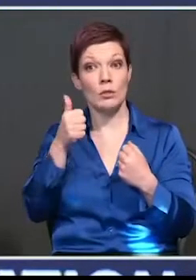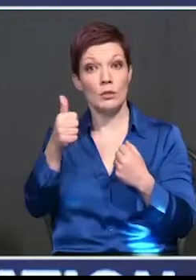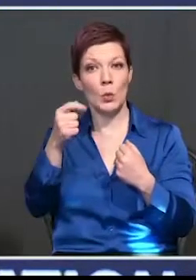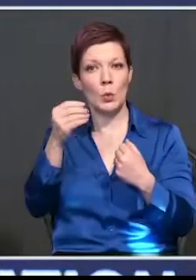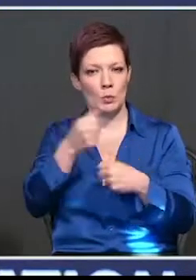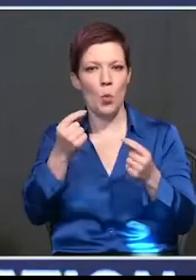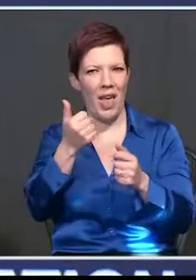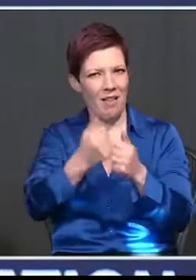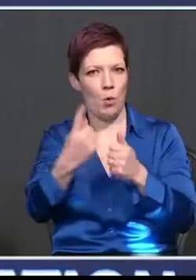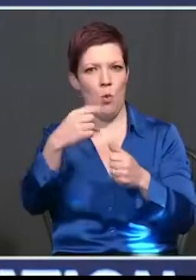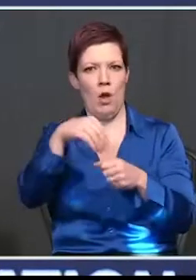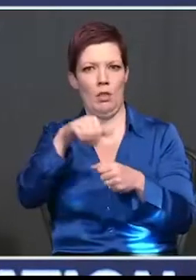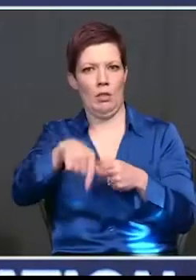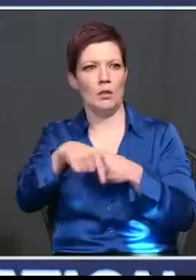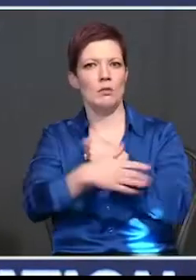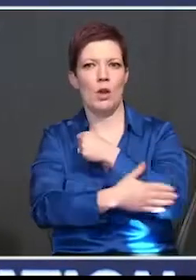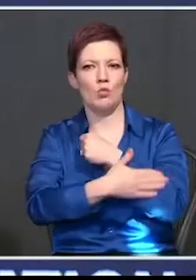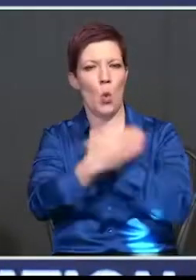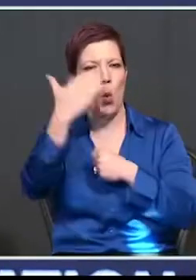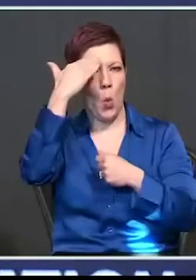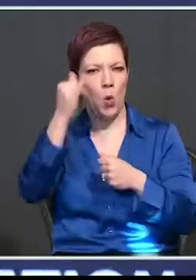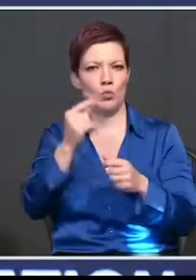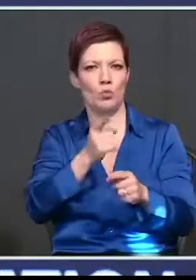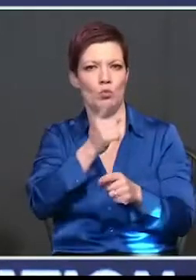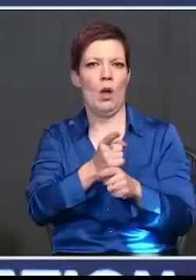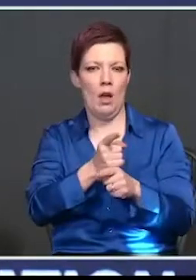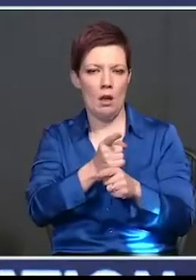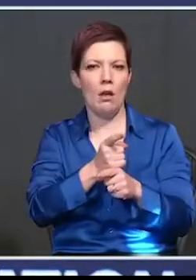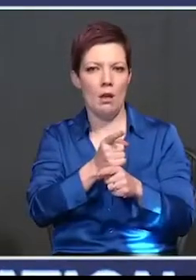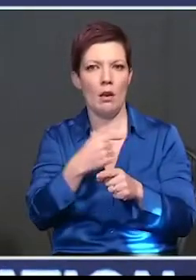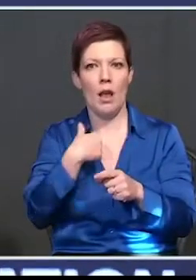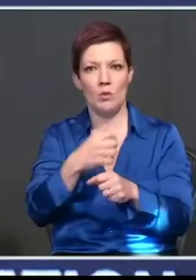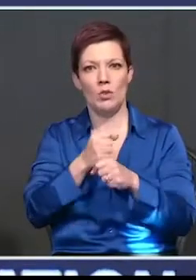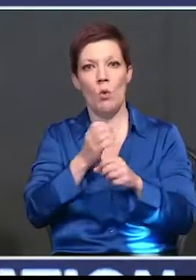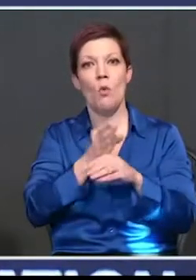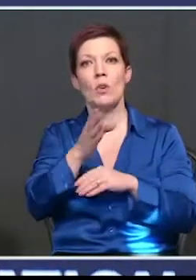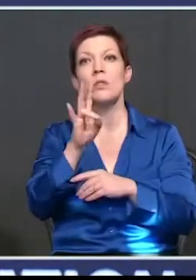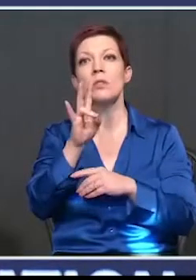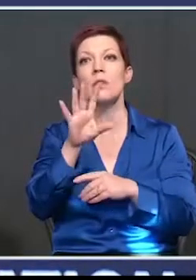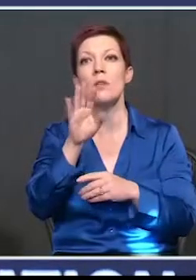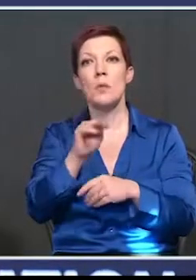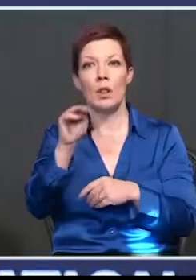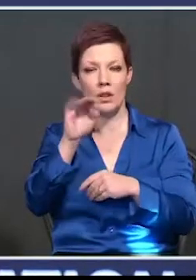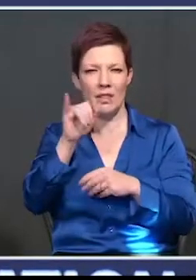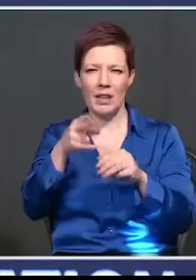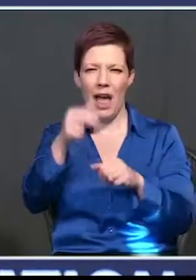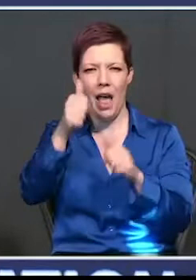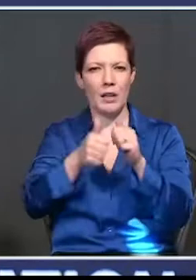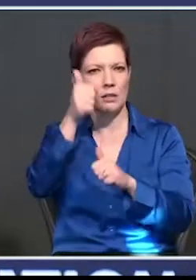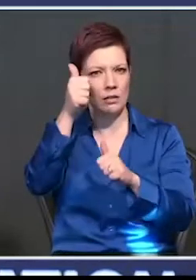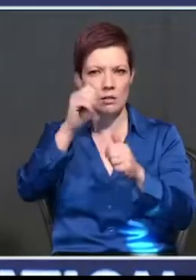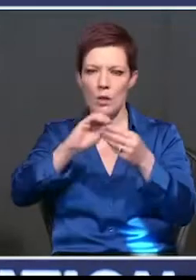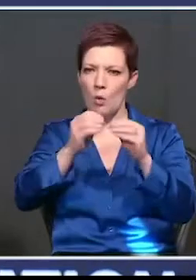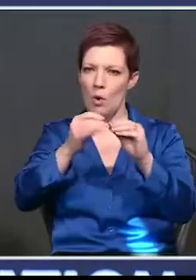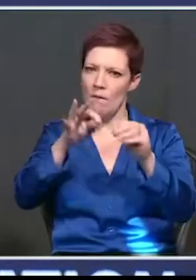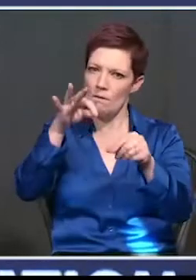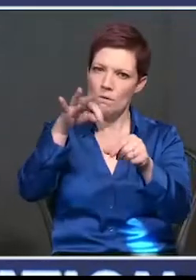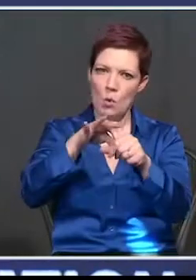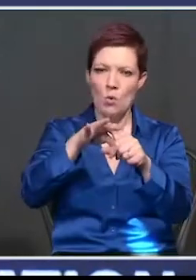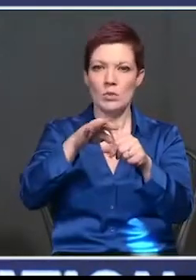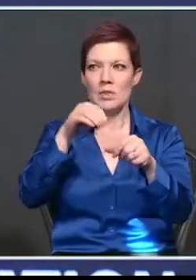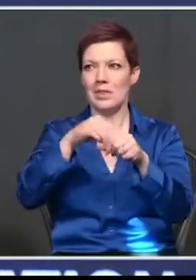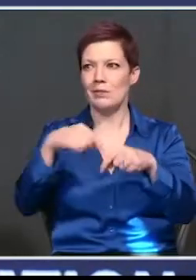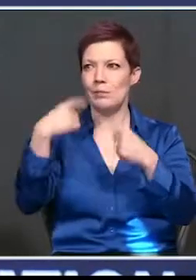is right. I received almost 75 million votes, the highest number of votes in the history of our country for a sitting president,